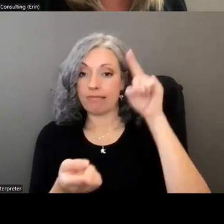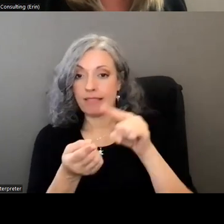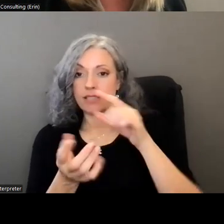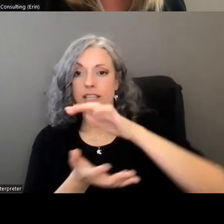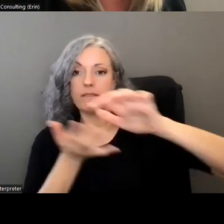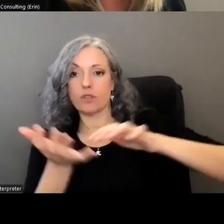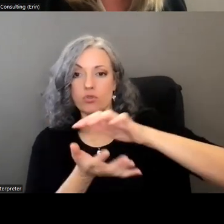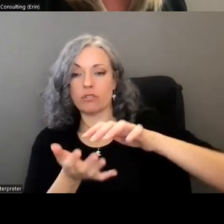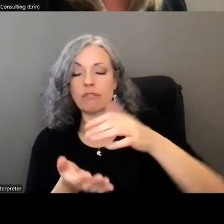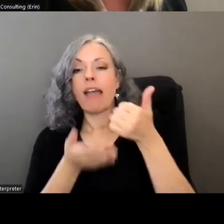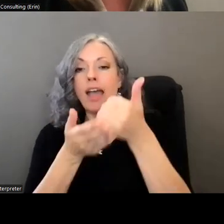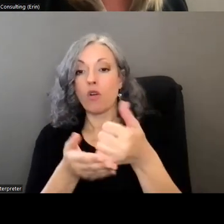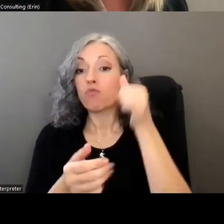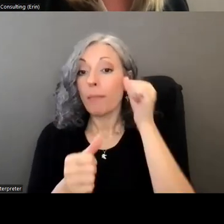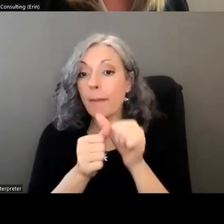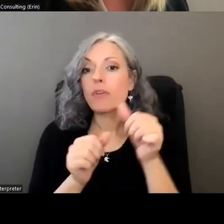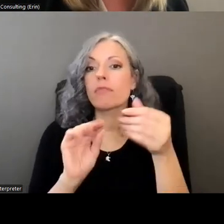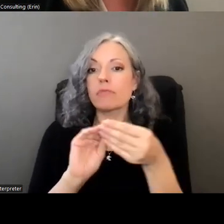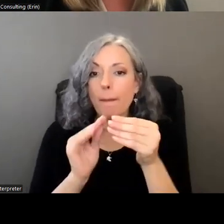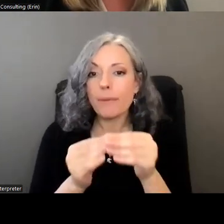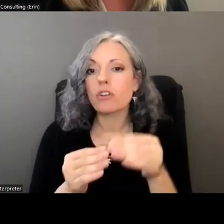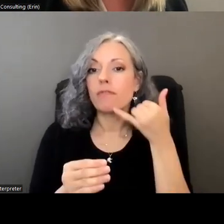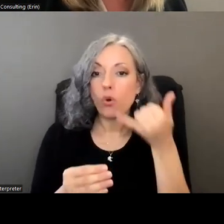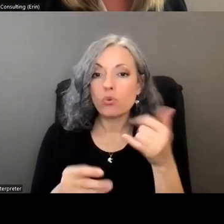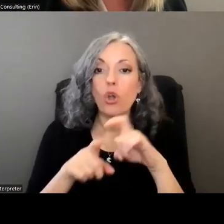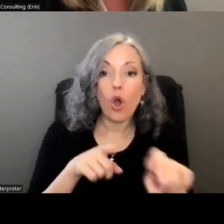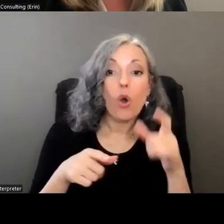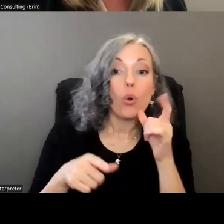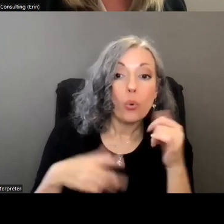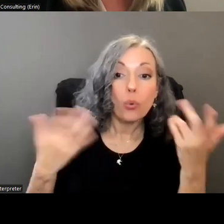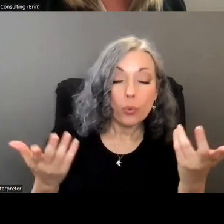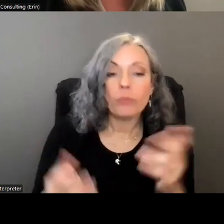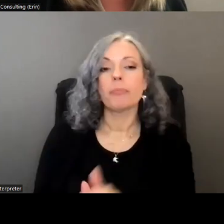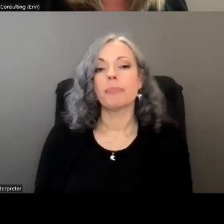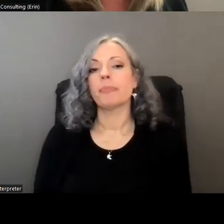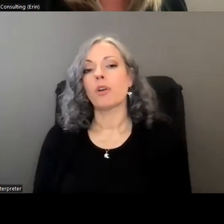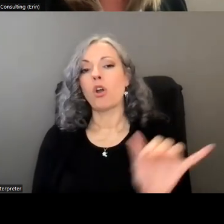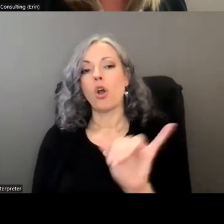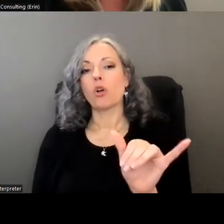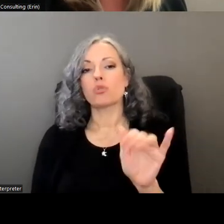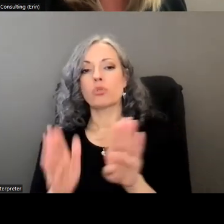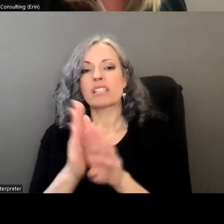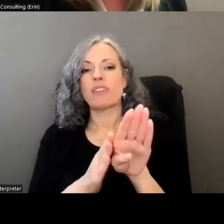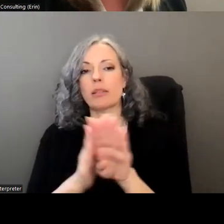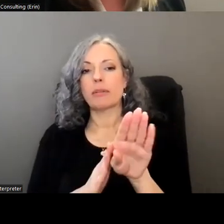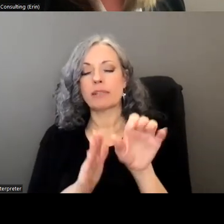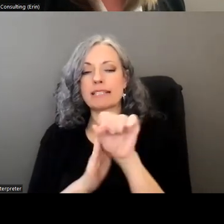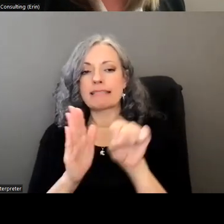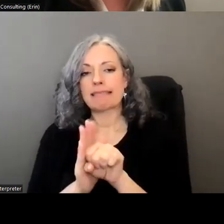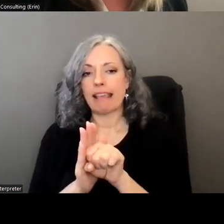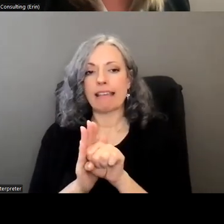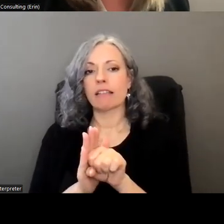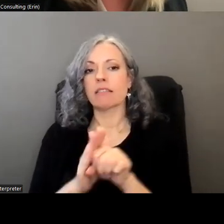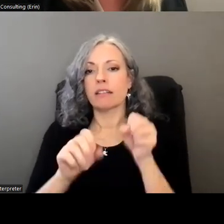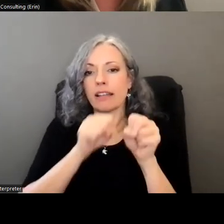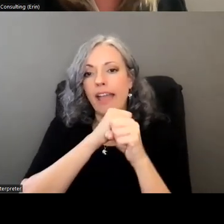easily remembered phone number and a central resource directory and then also to develop statewide campaigns so having state-led